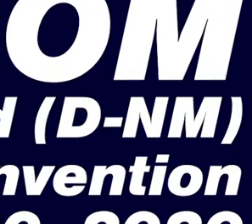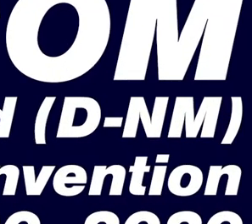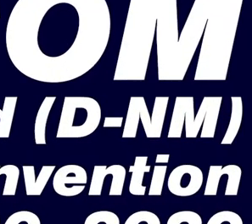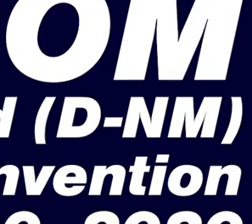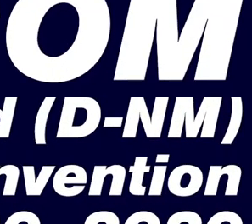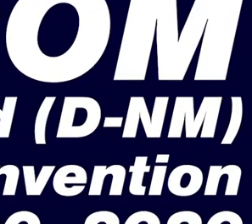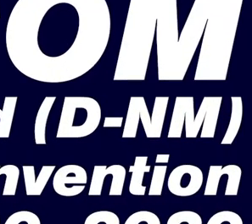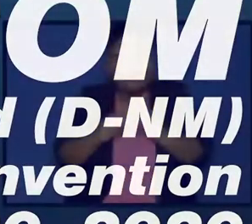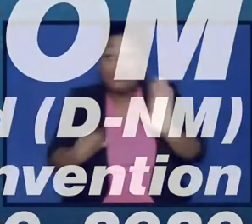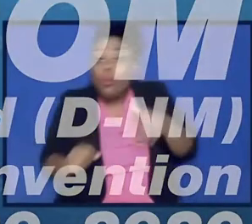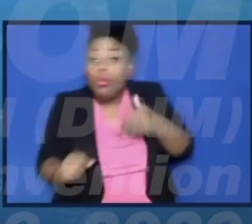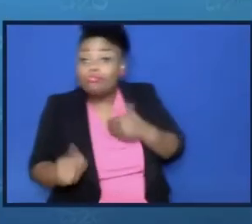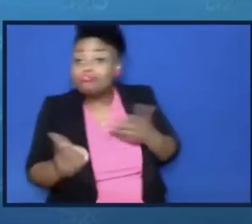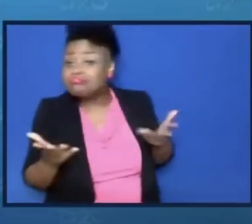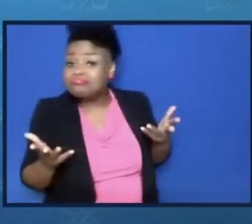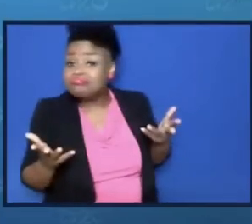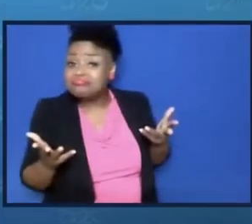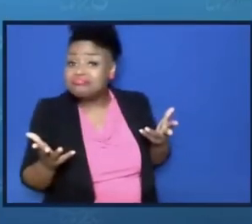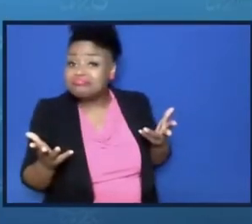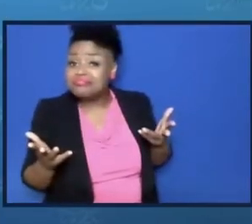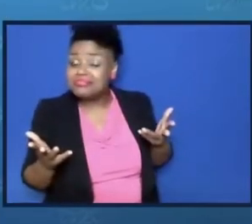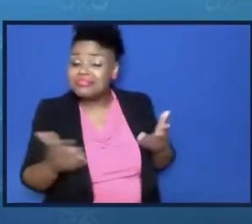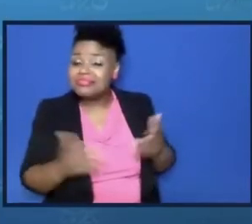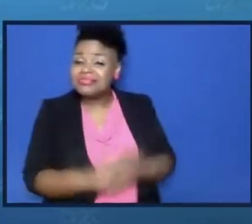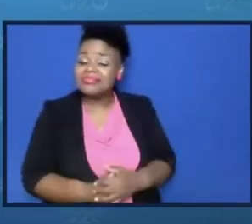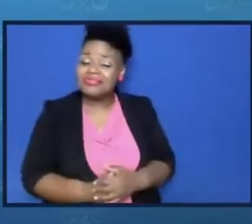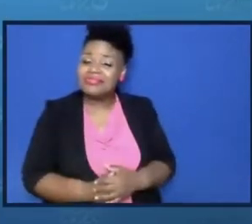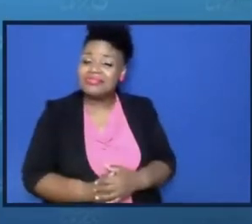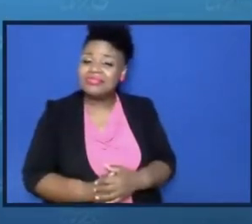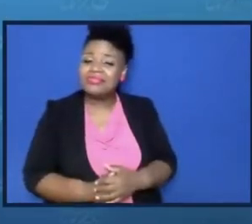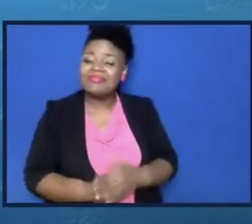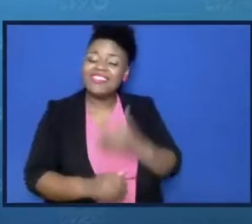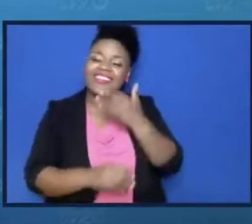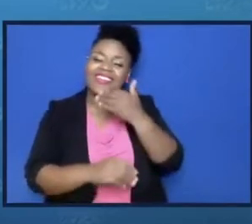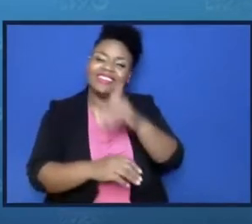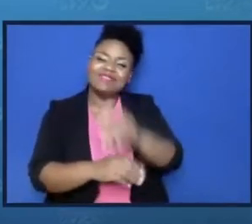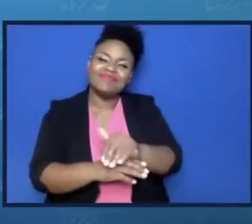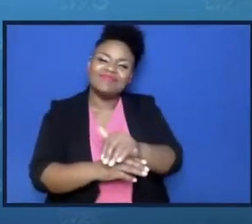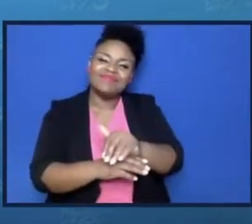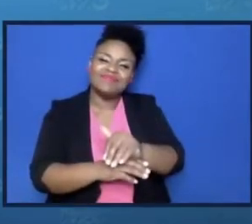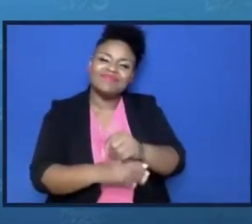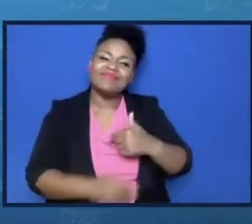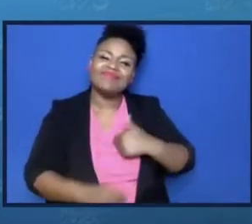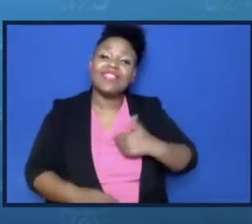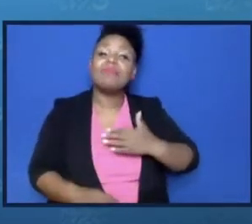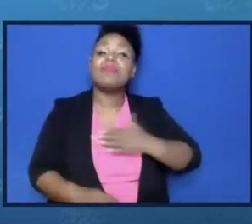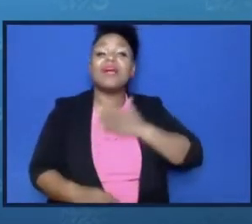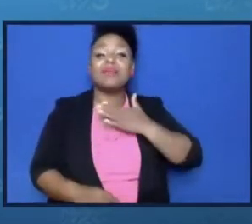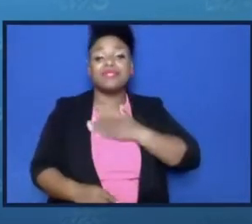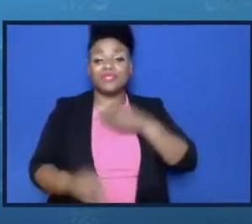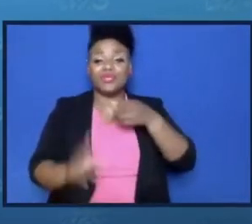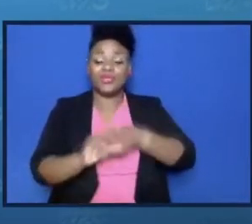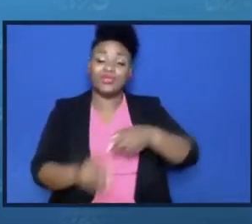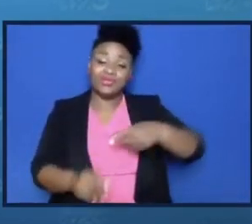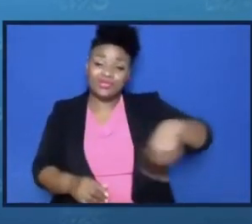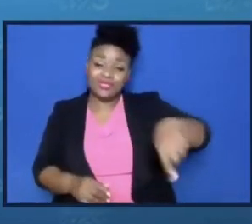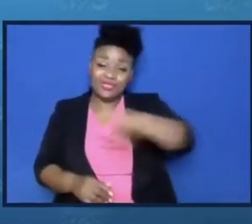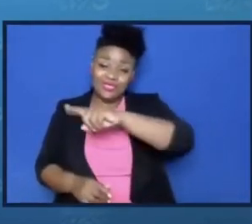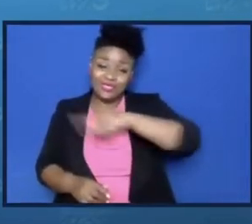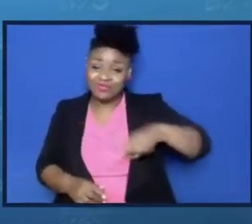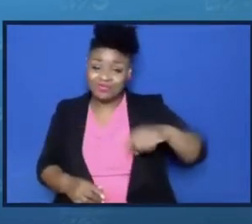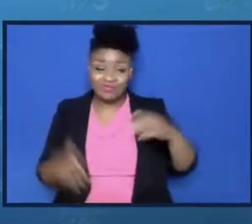Good evening. I'm Congresswoman Deb Haaland. I'm grateful to be with you here on Indigenous land.